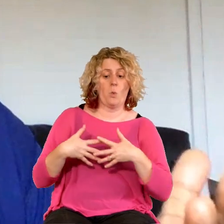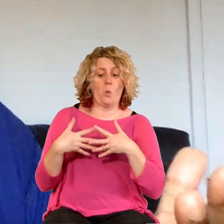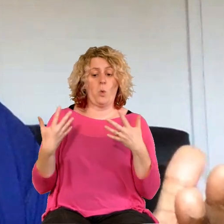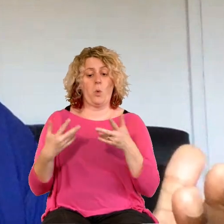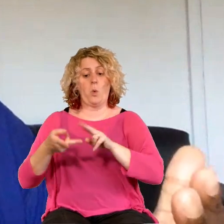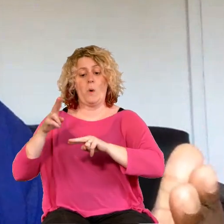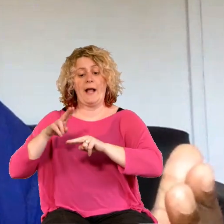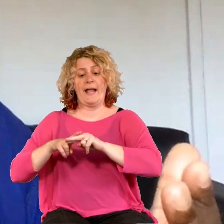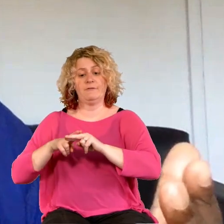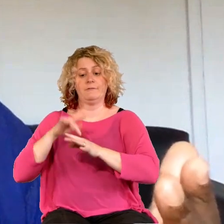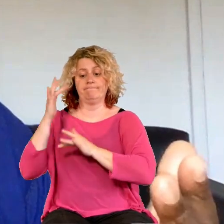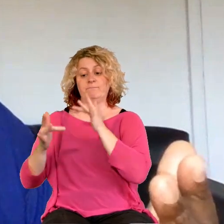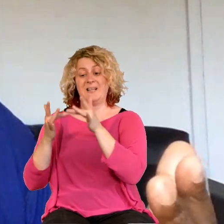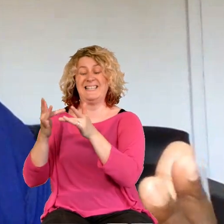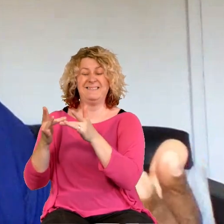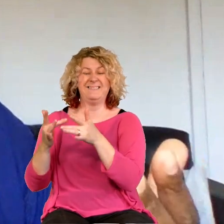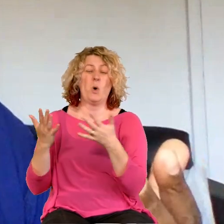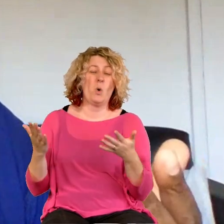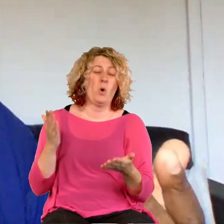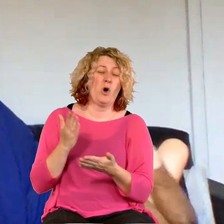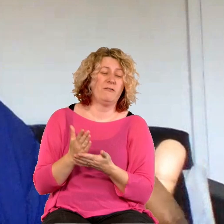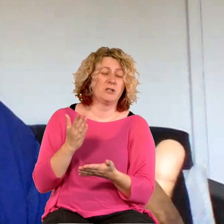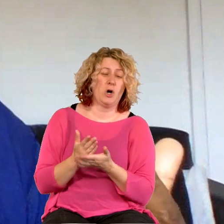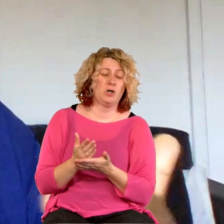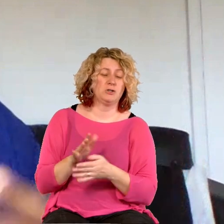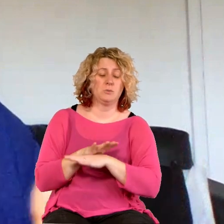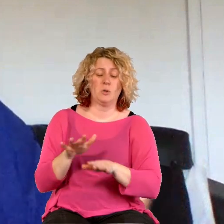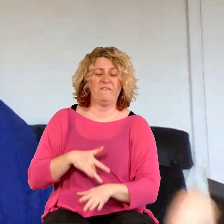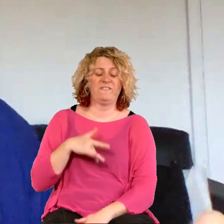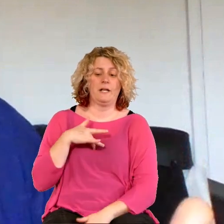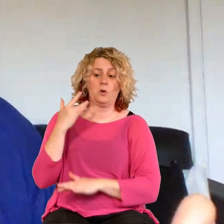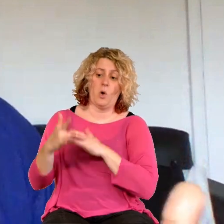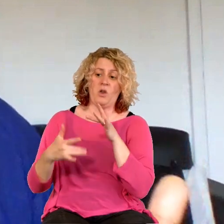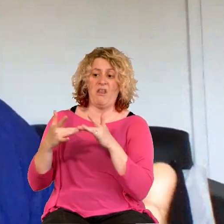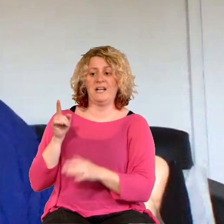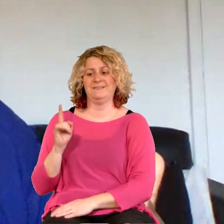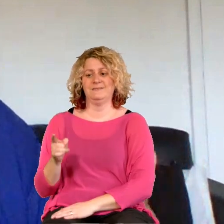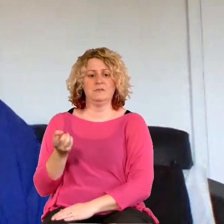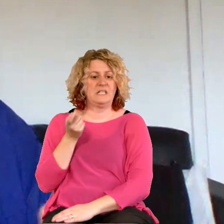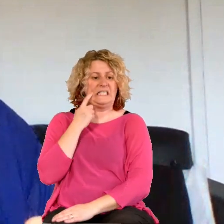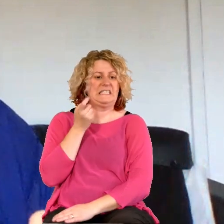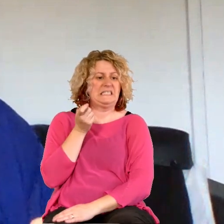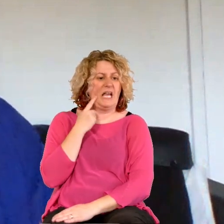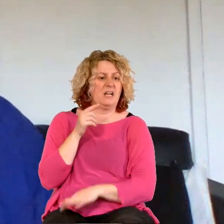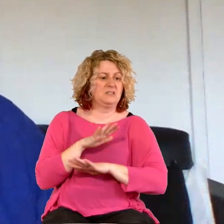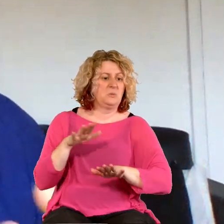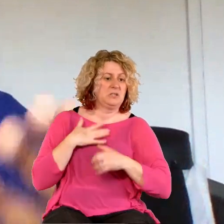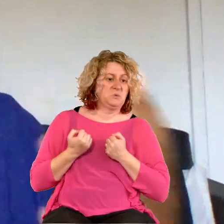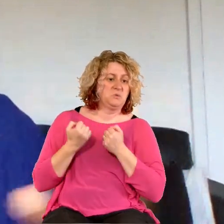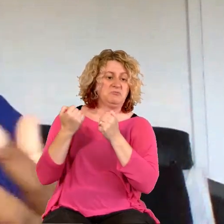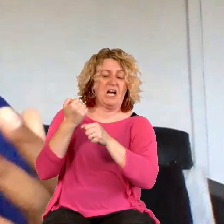as was mentioned. And so not to just give in to convenience and kind of become